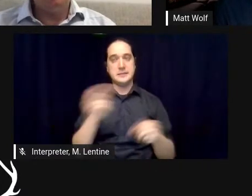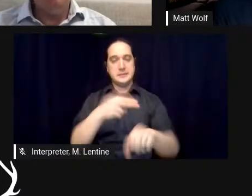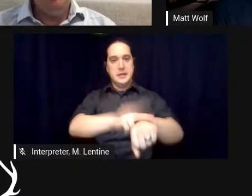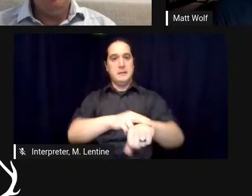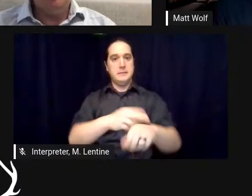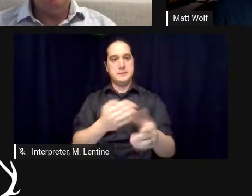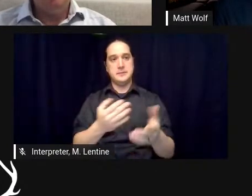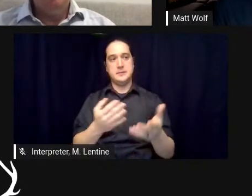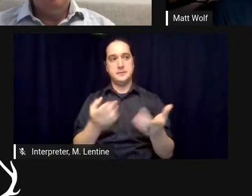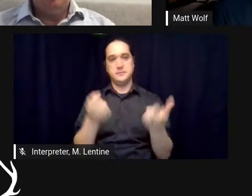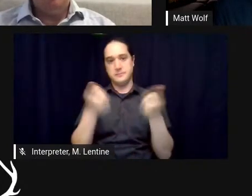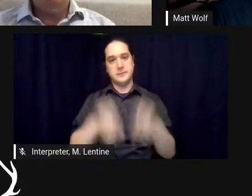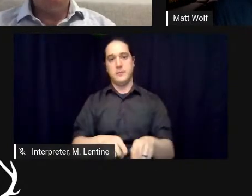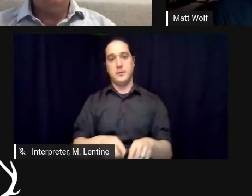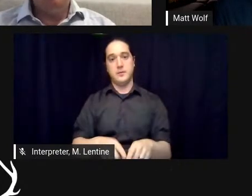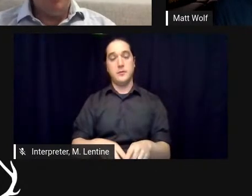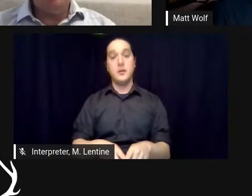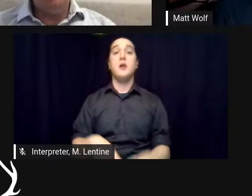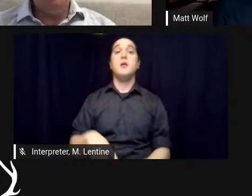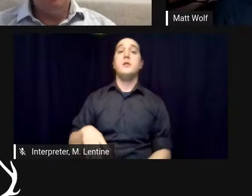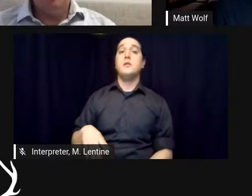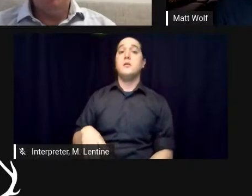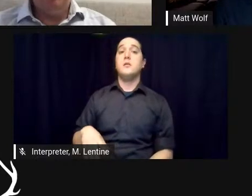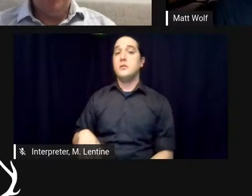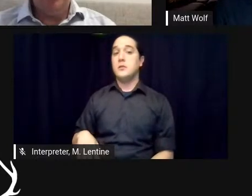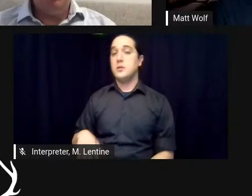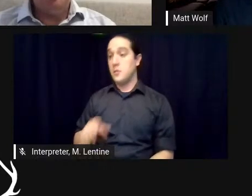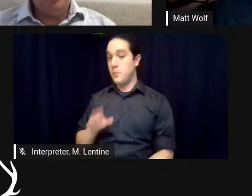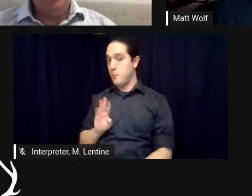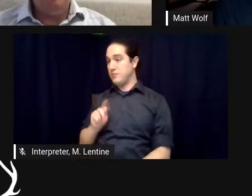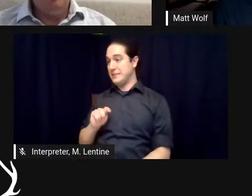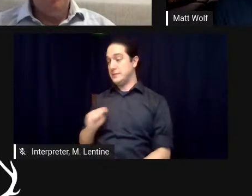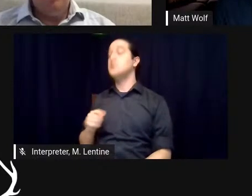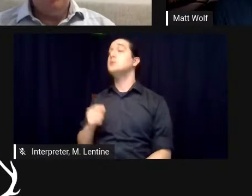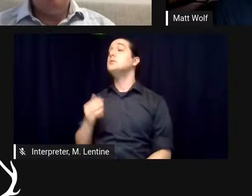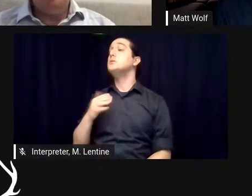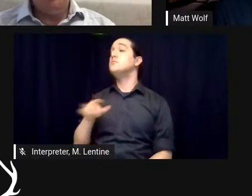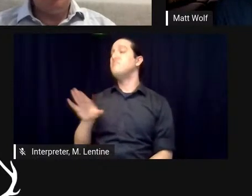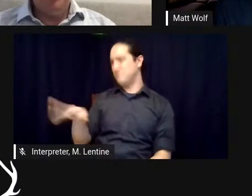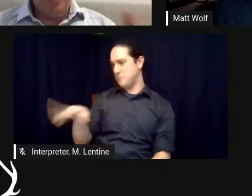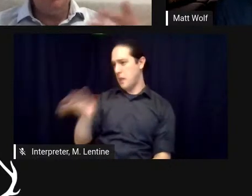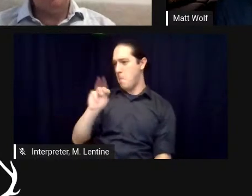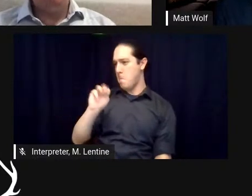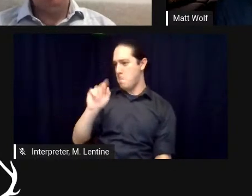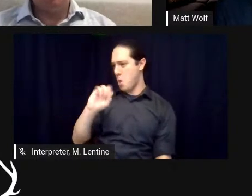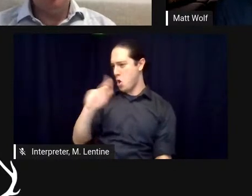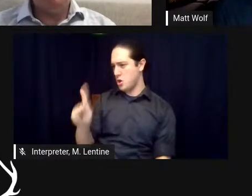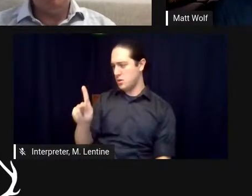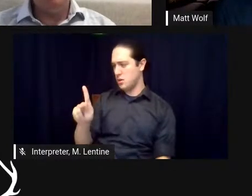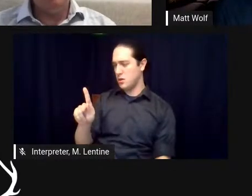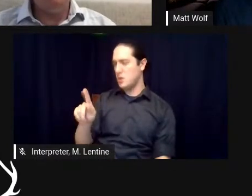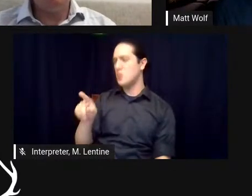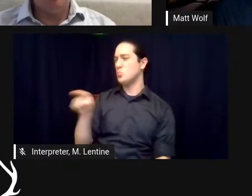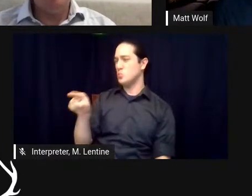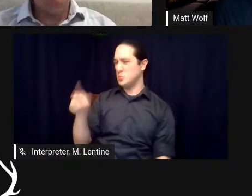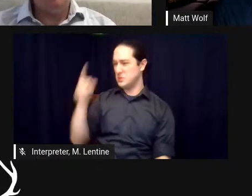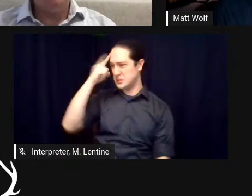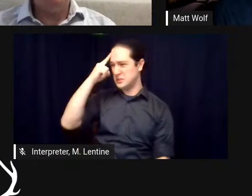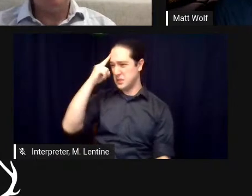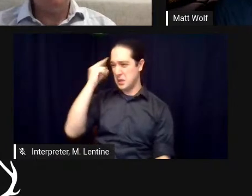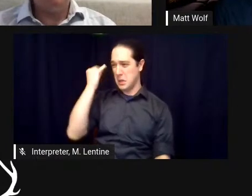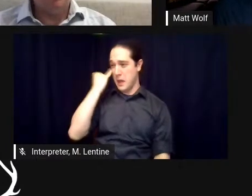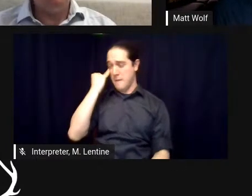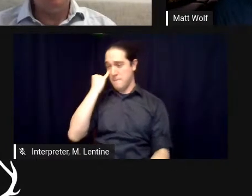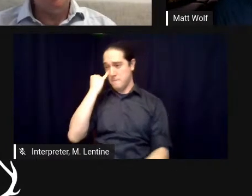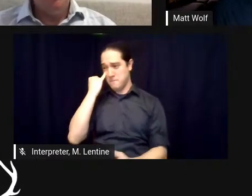of social media um the fact that you could have like you were saying uh potentially had some more transparency into what it